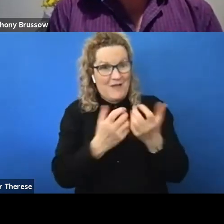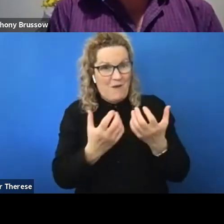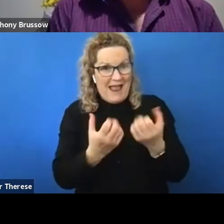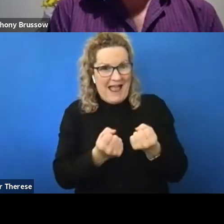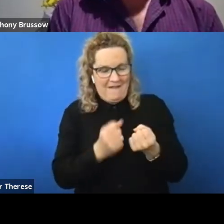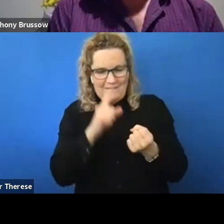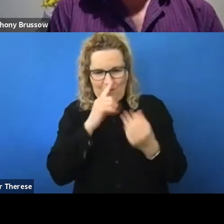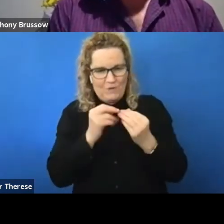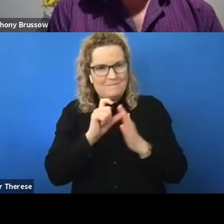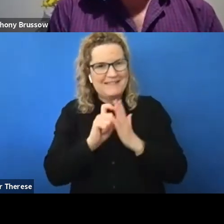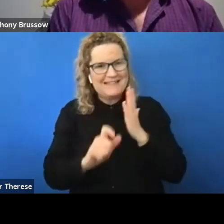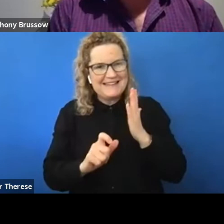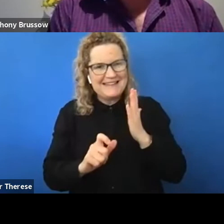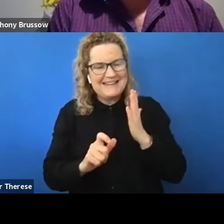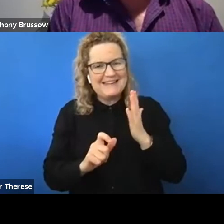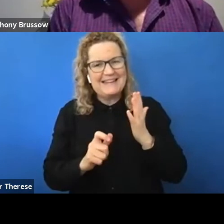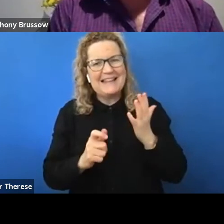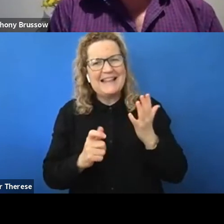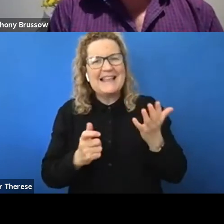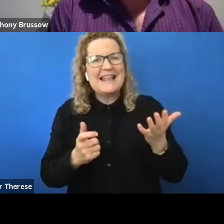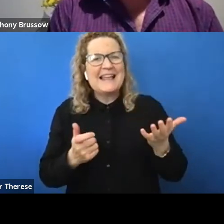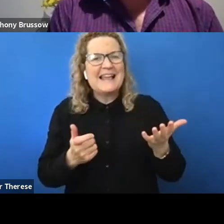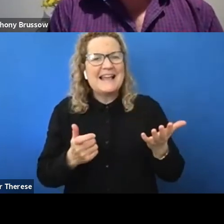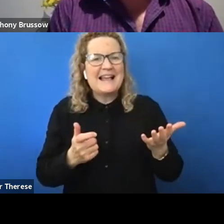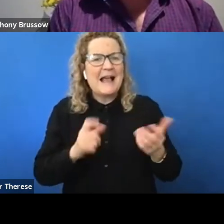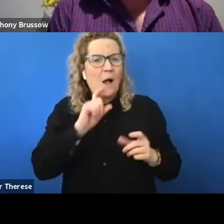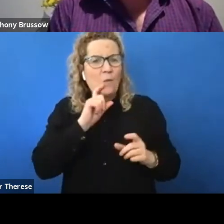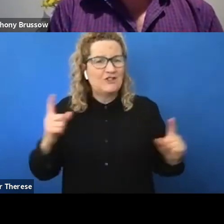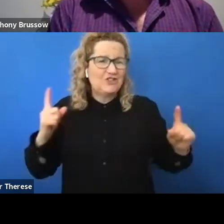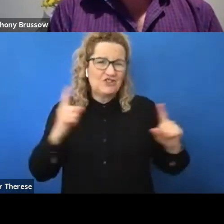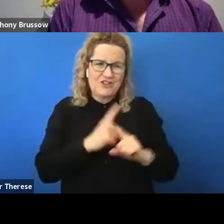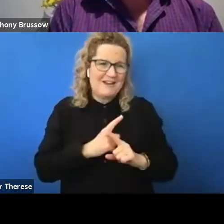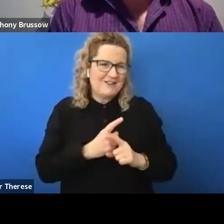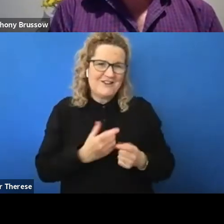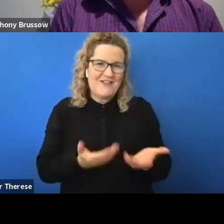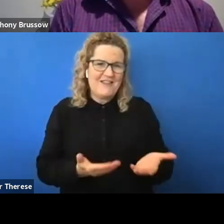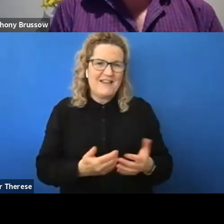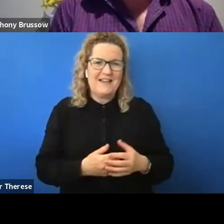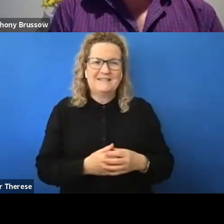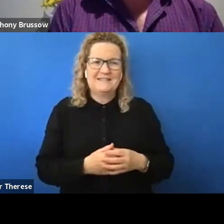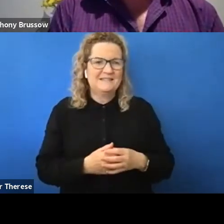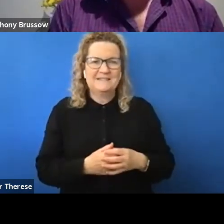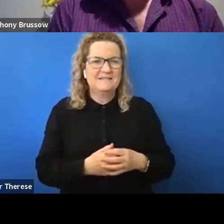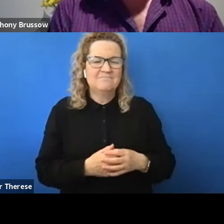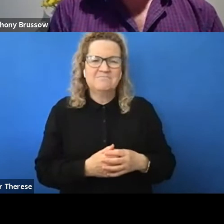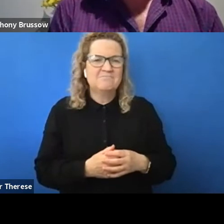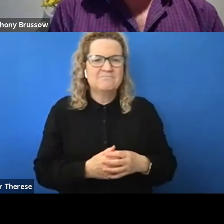with disabilities I wouldn't change at all and it's something that